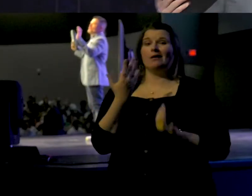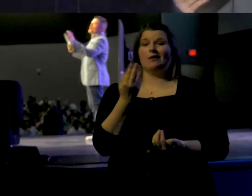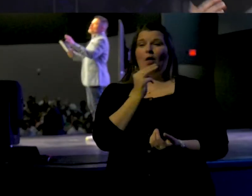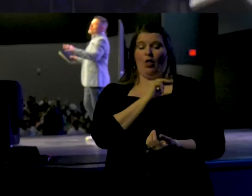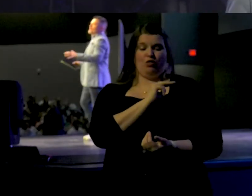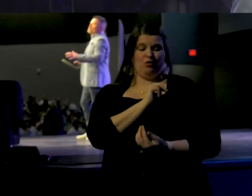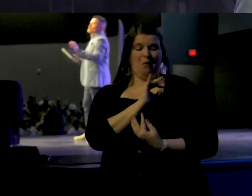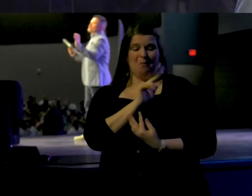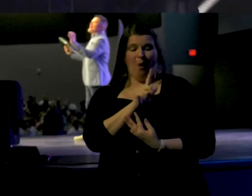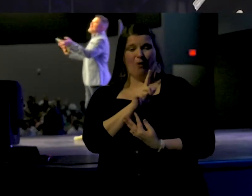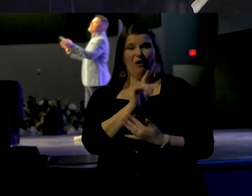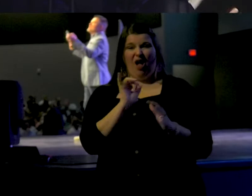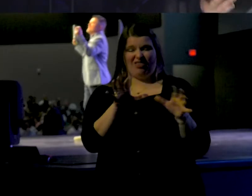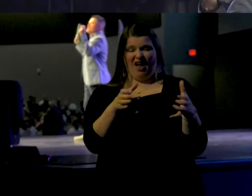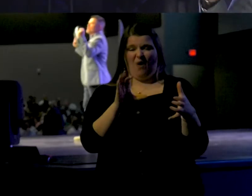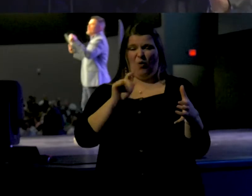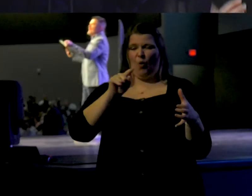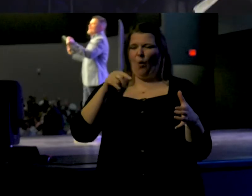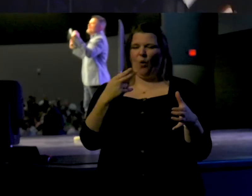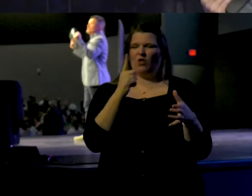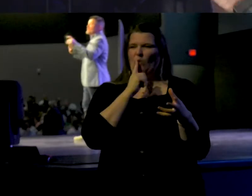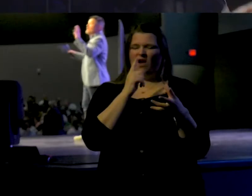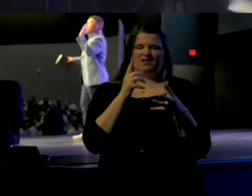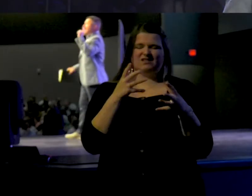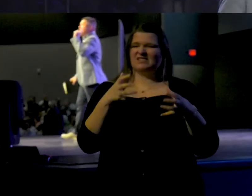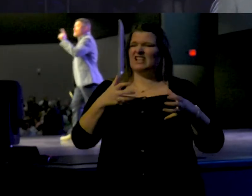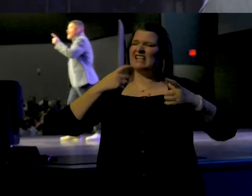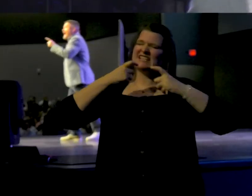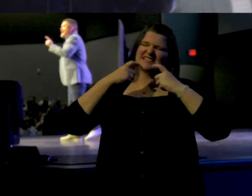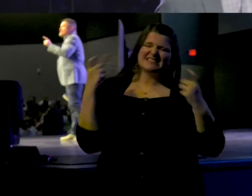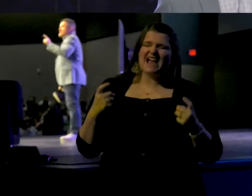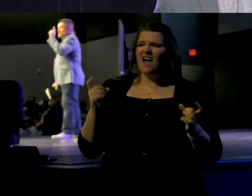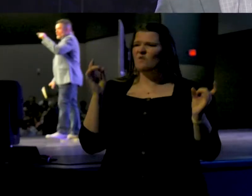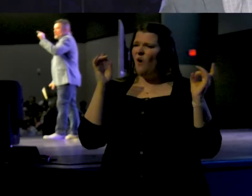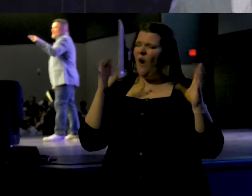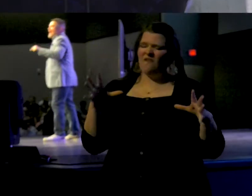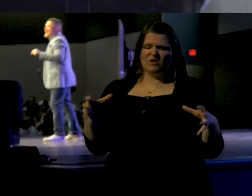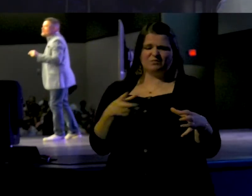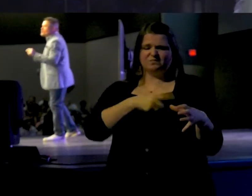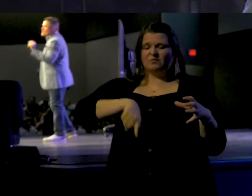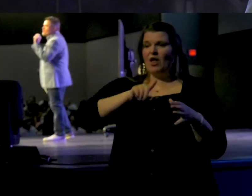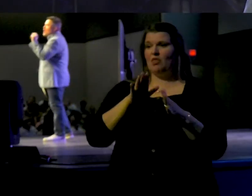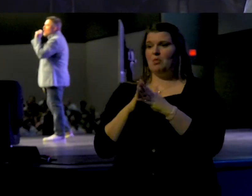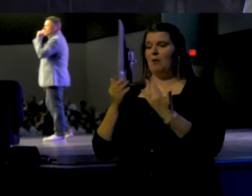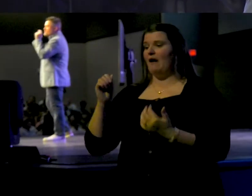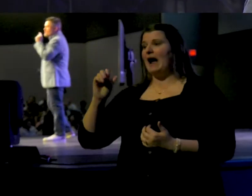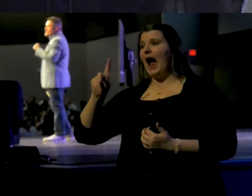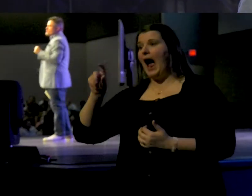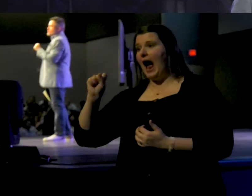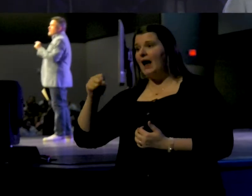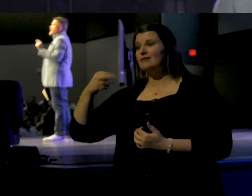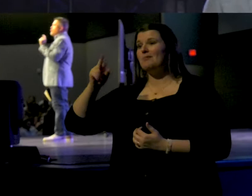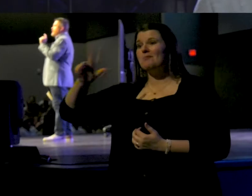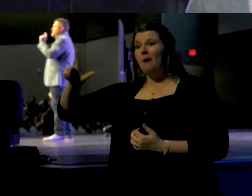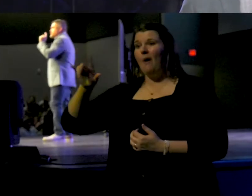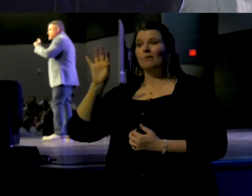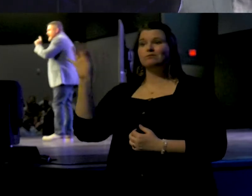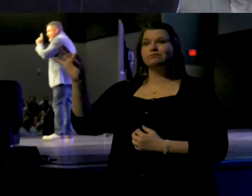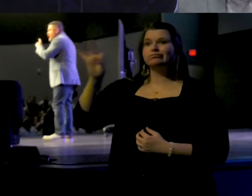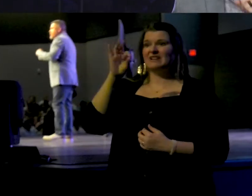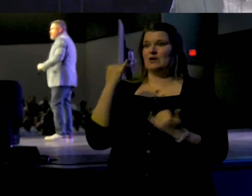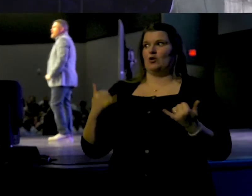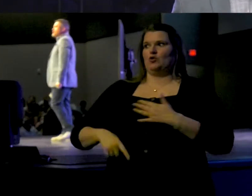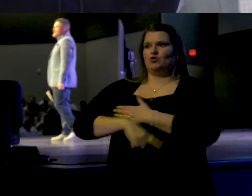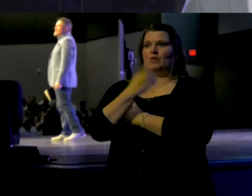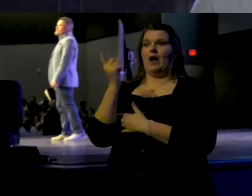fabric of Corinth was writhing in the pain of sin. In fact, in the book of Acts, when Paul is ministering in what is